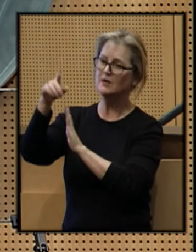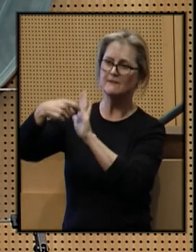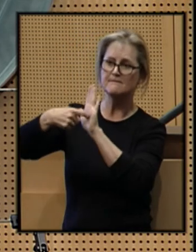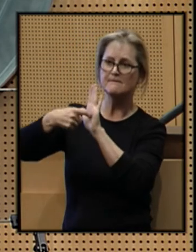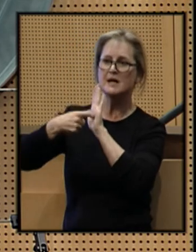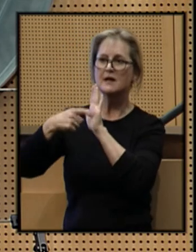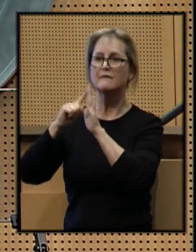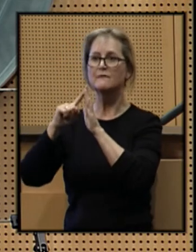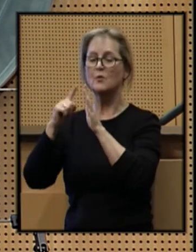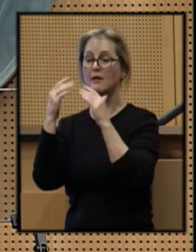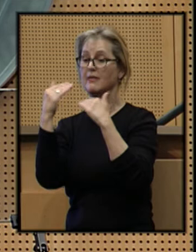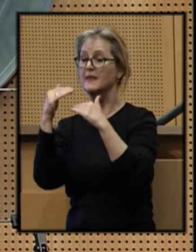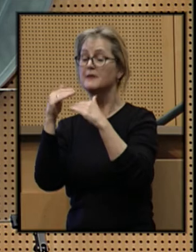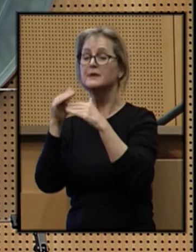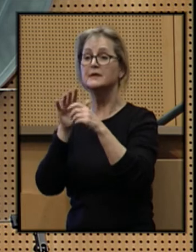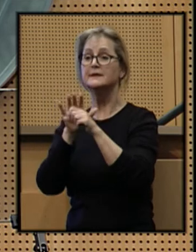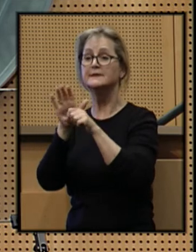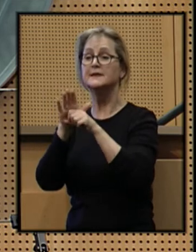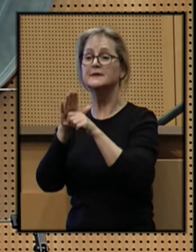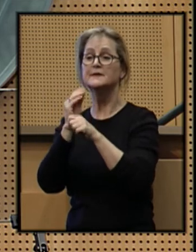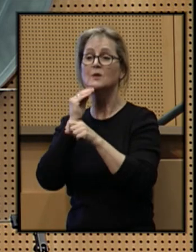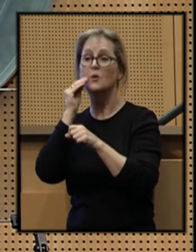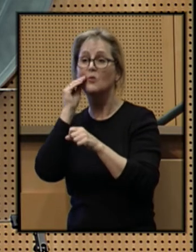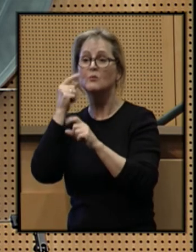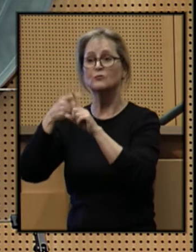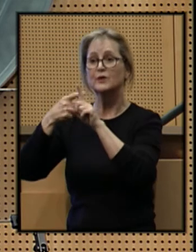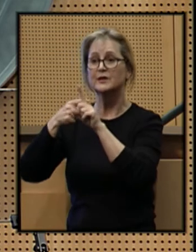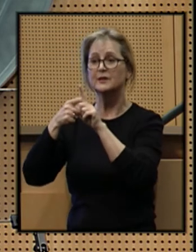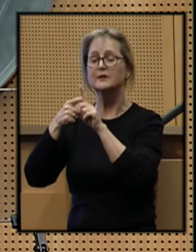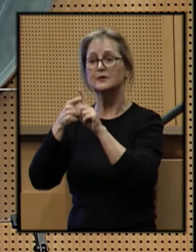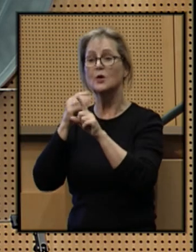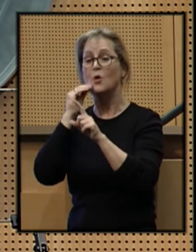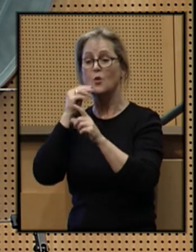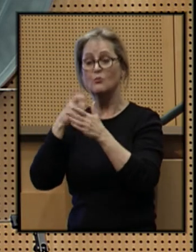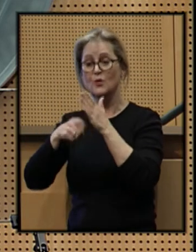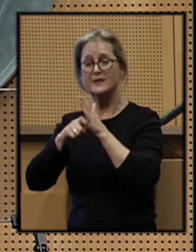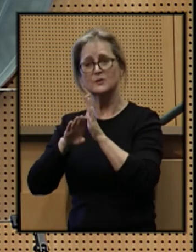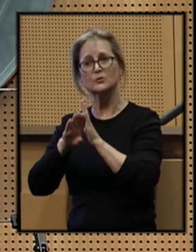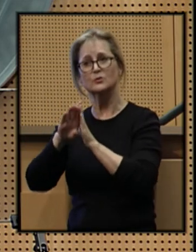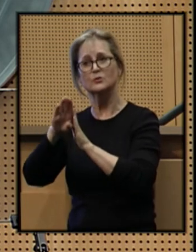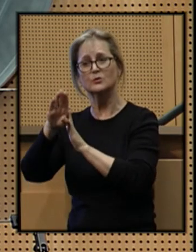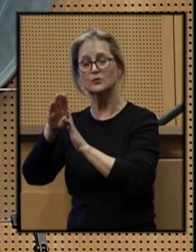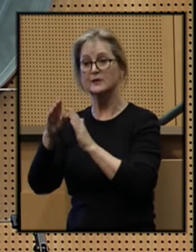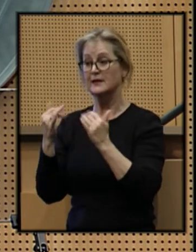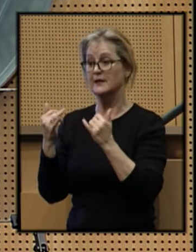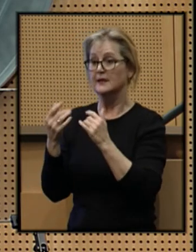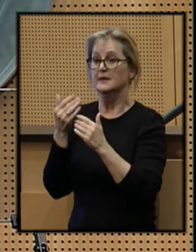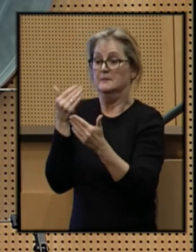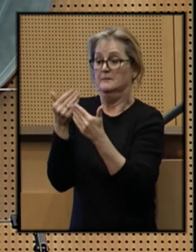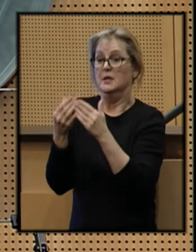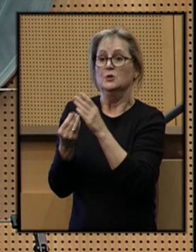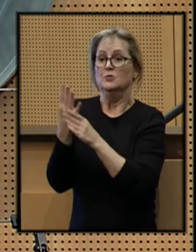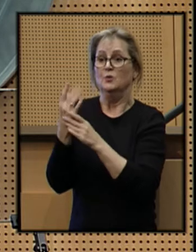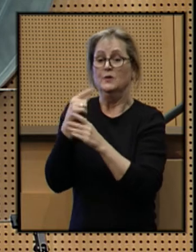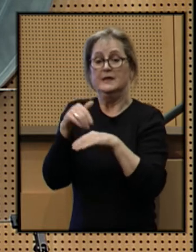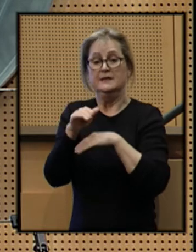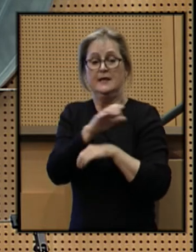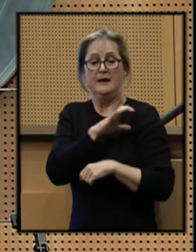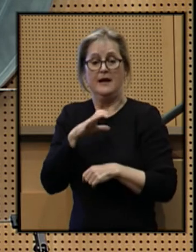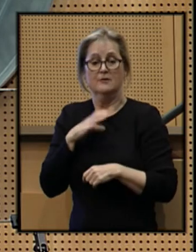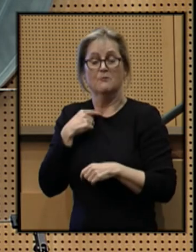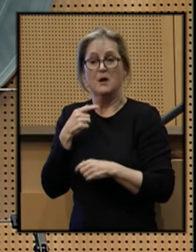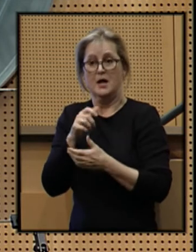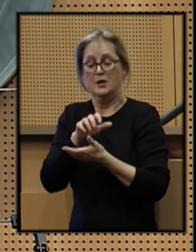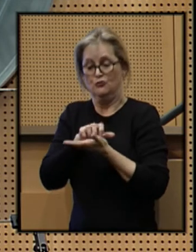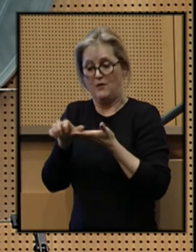for a limited supply of housing driving up home prices. This spring, I will send to Council my draft comprehensive